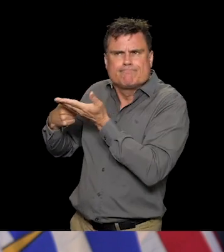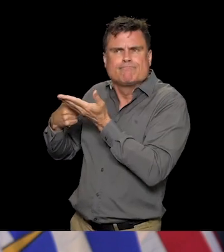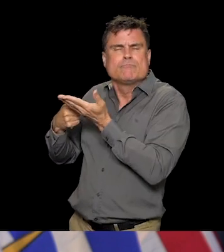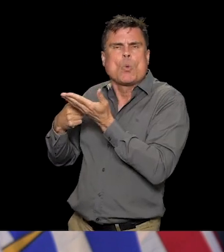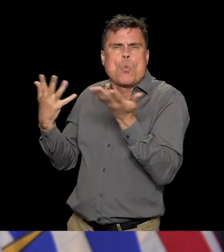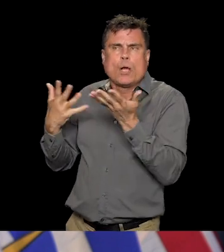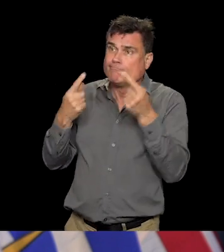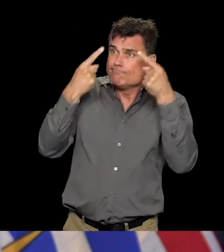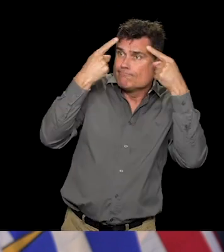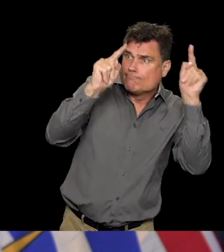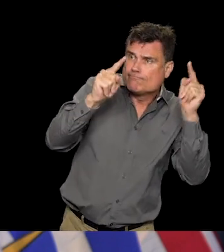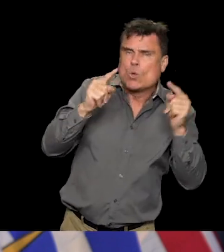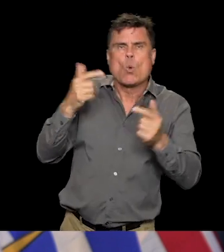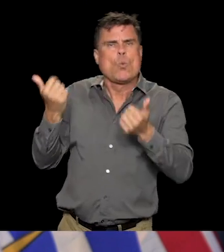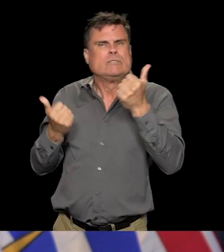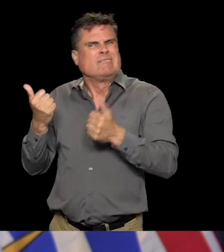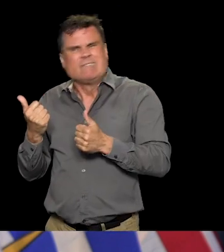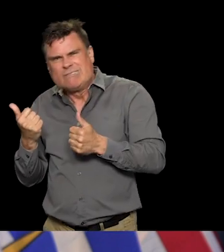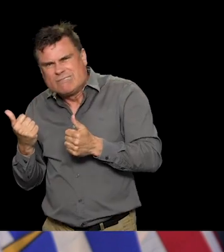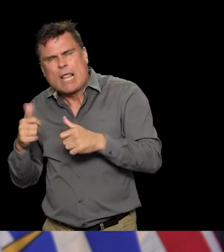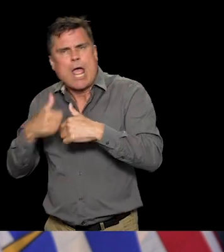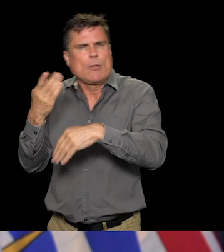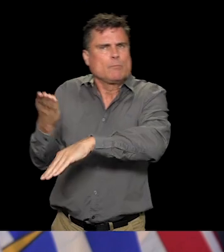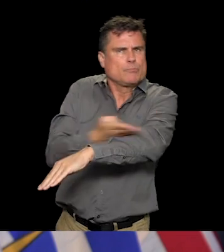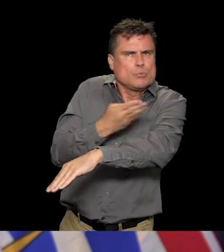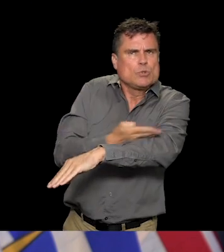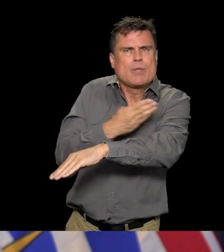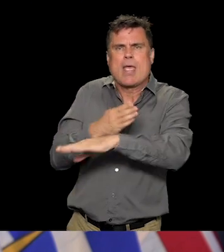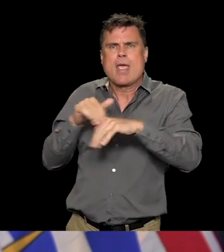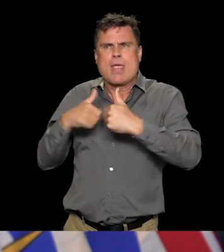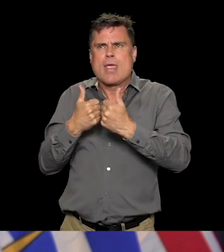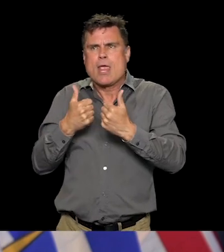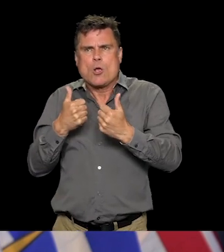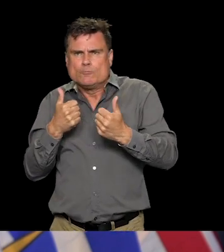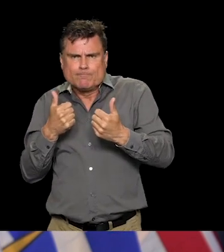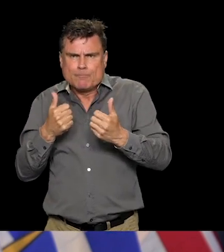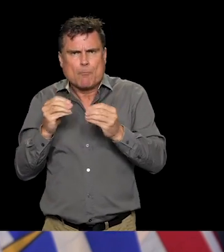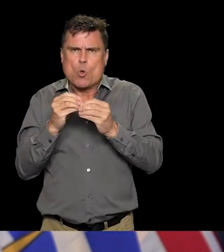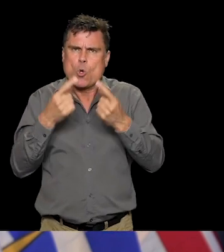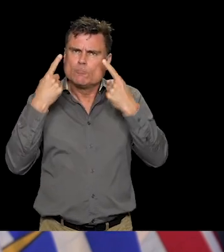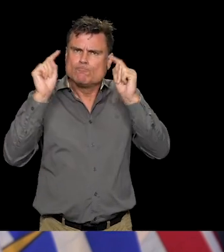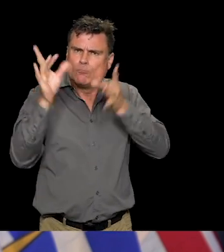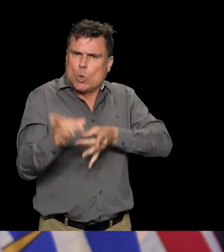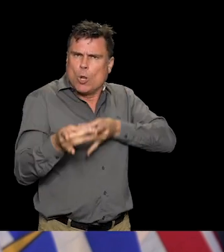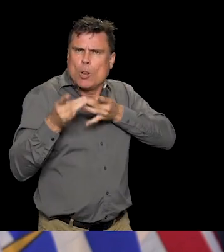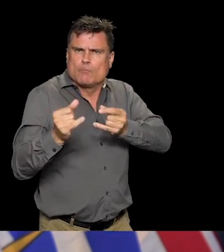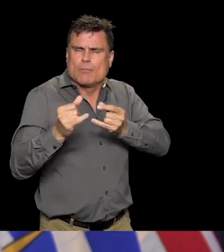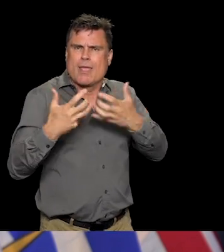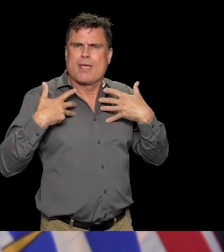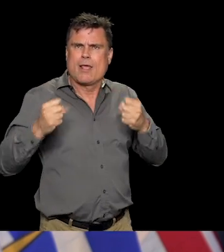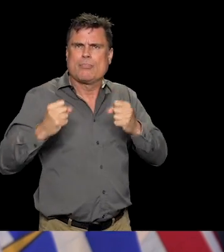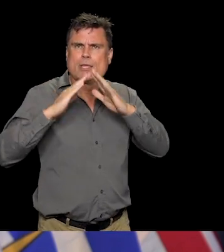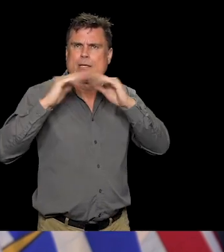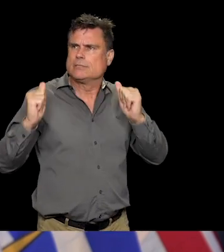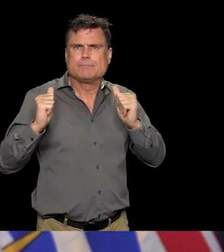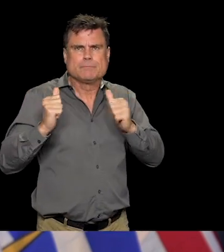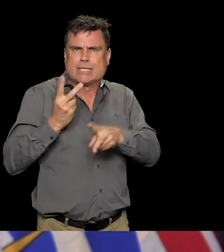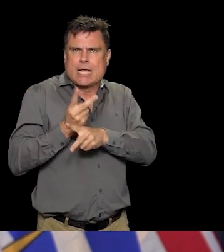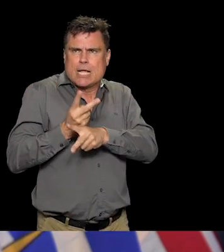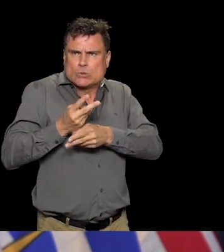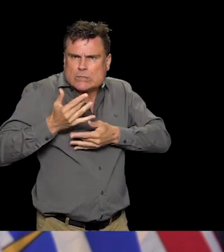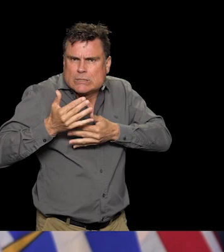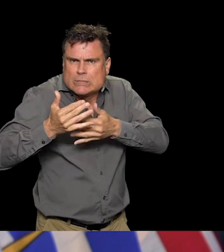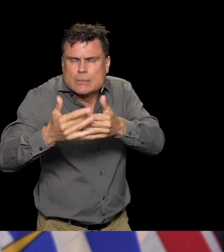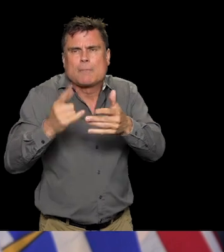become more efficient and more effective at case management, at contact tracing, and we're learning from each other. And we'll be having a